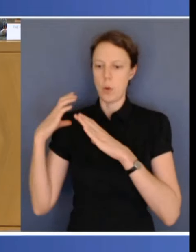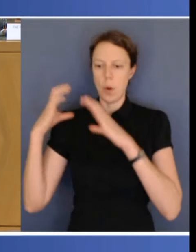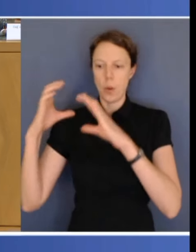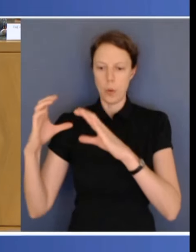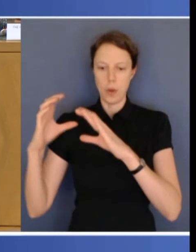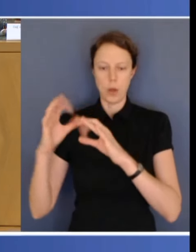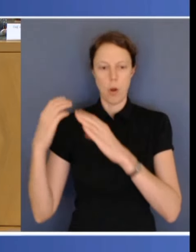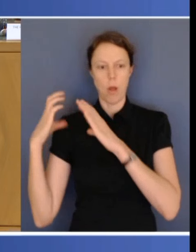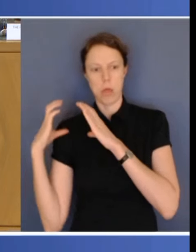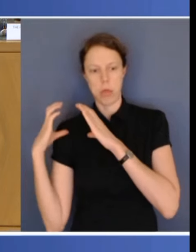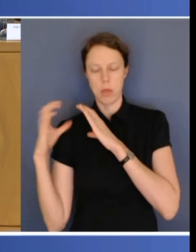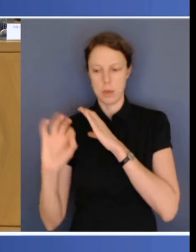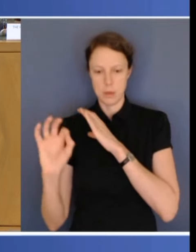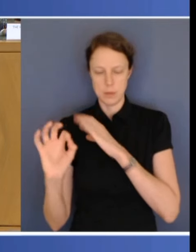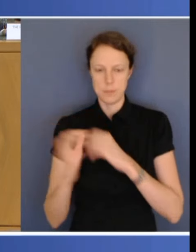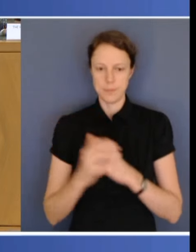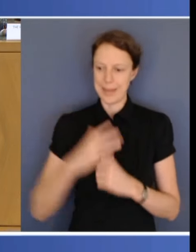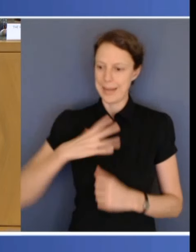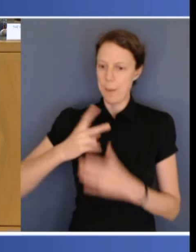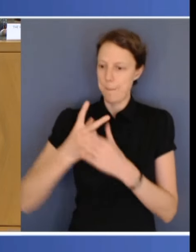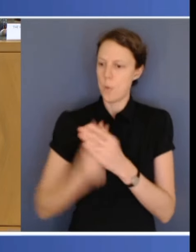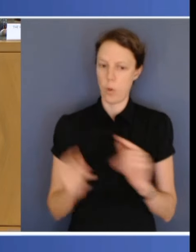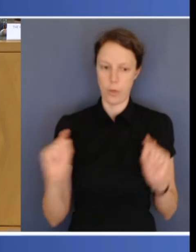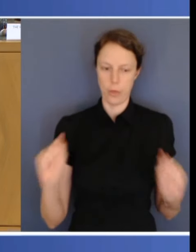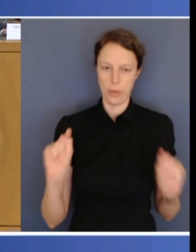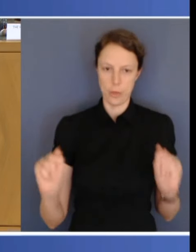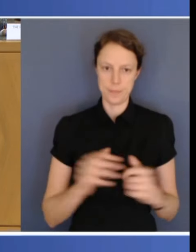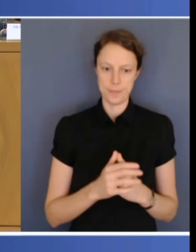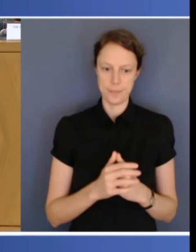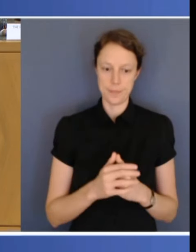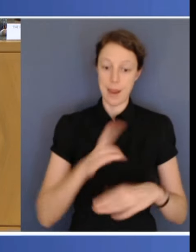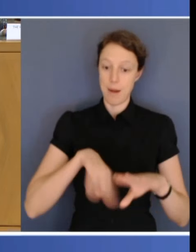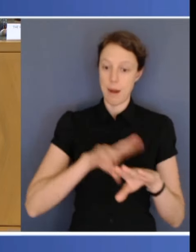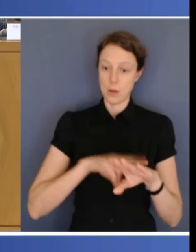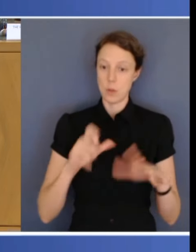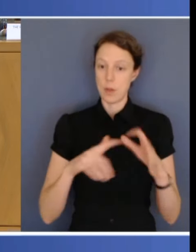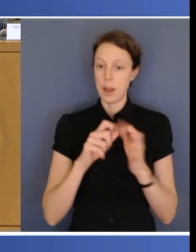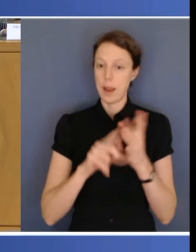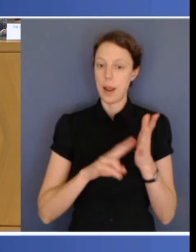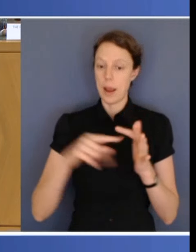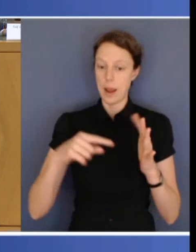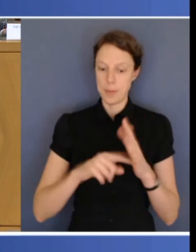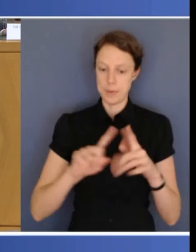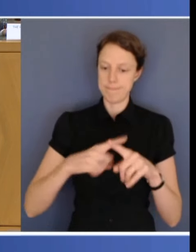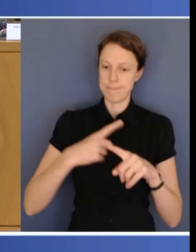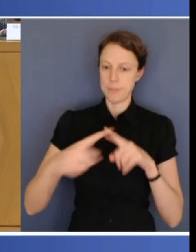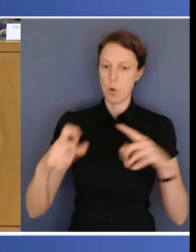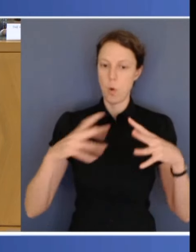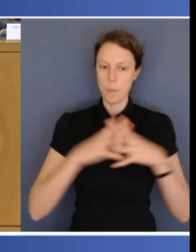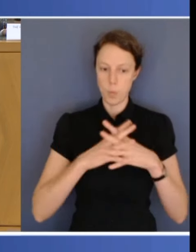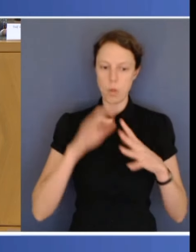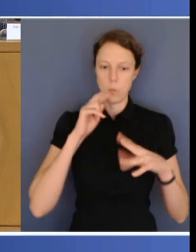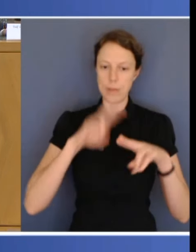National Cabinet has endorsed the Commonwealth, increasing the National Health Reform Agreement, contributions